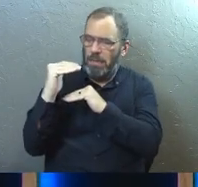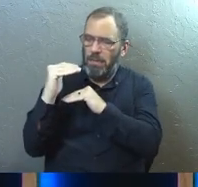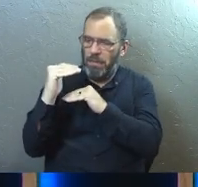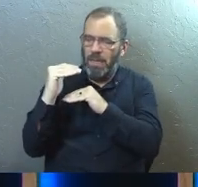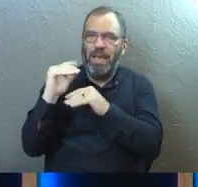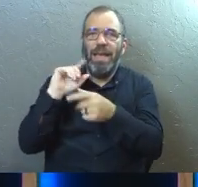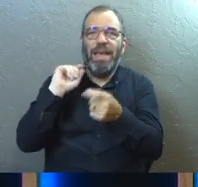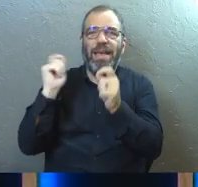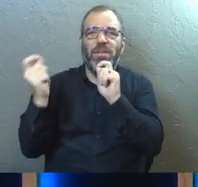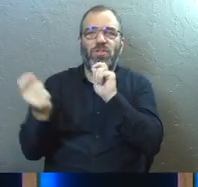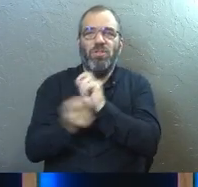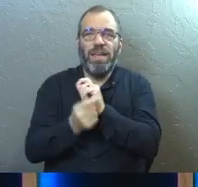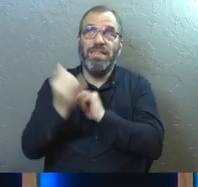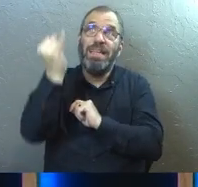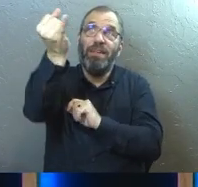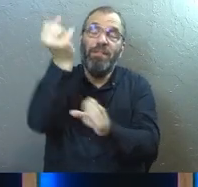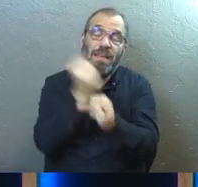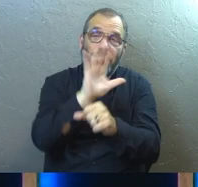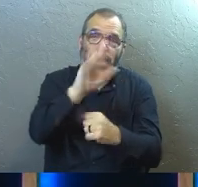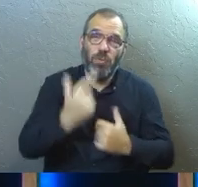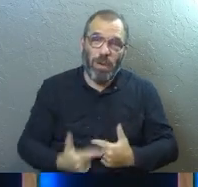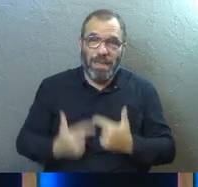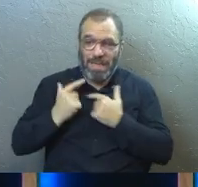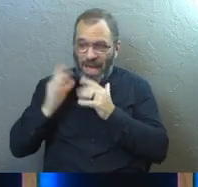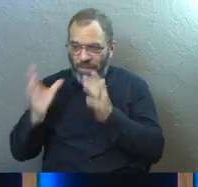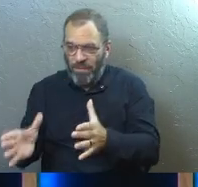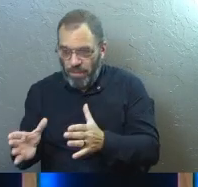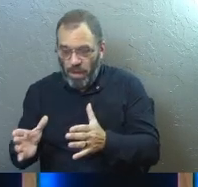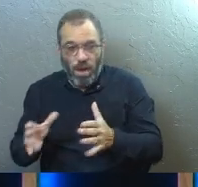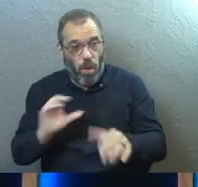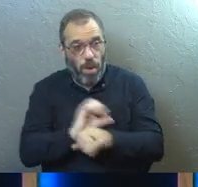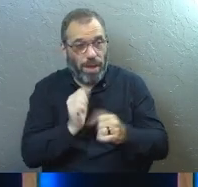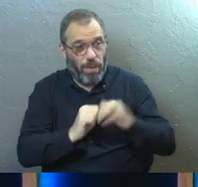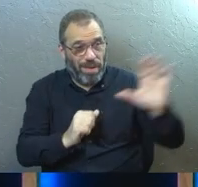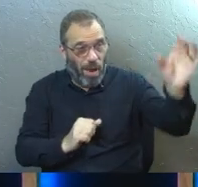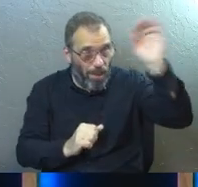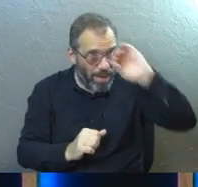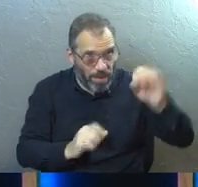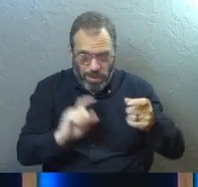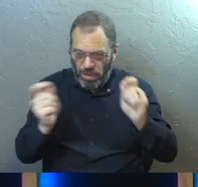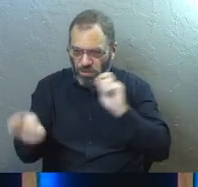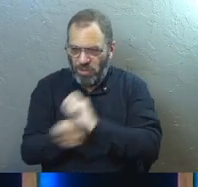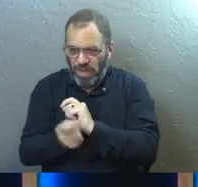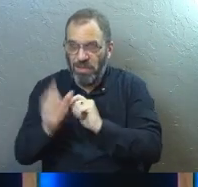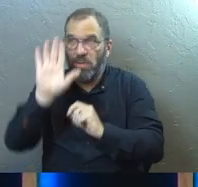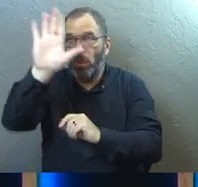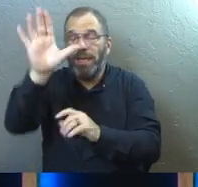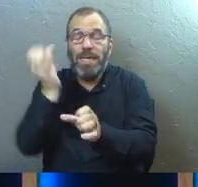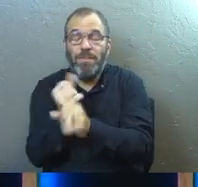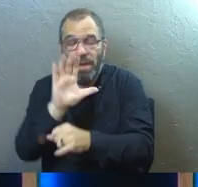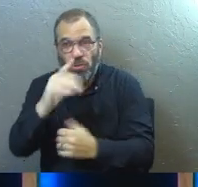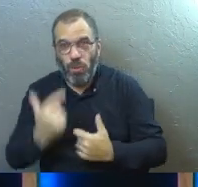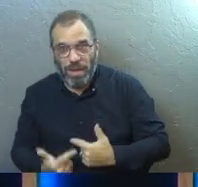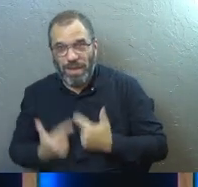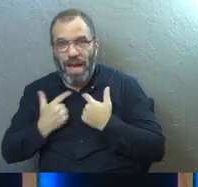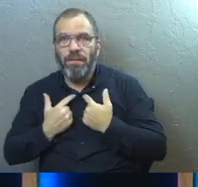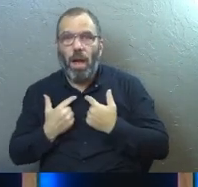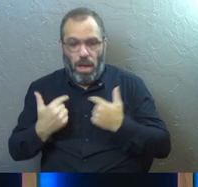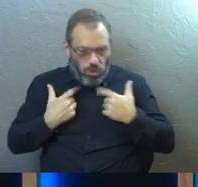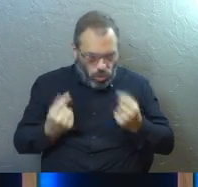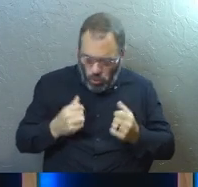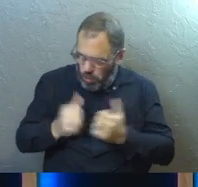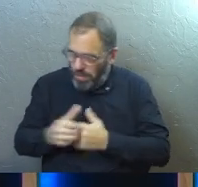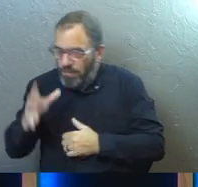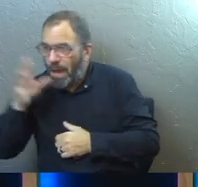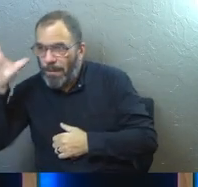it changes in a God-shaped life. Dealing with the opinions of others changes in a God-shaped life. What do I